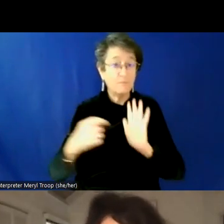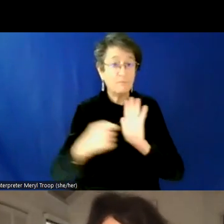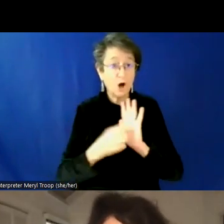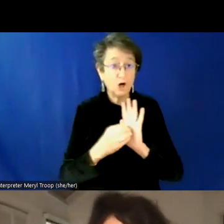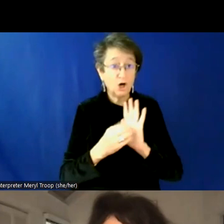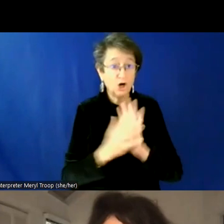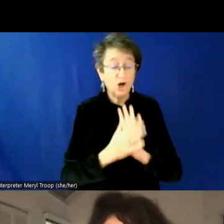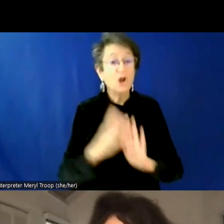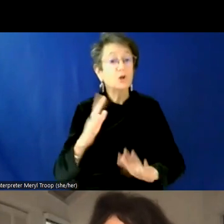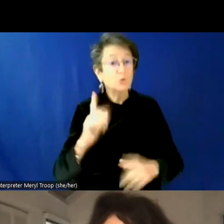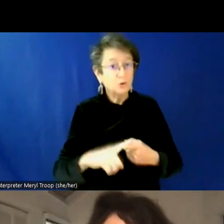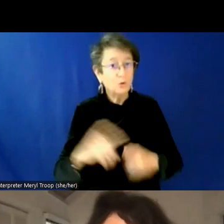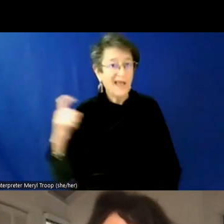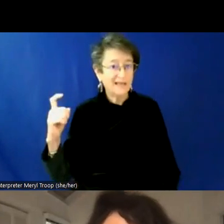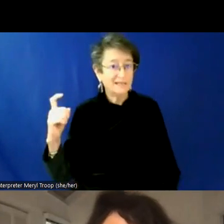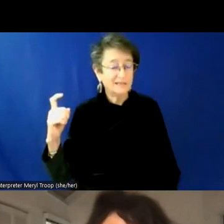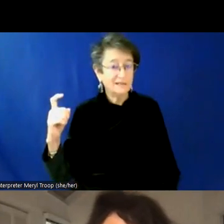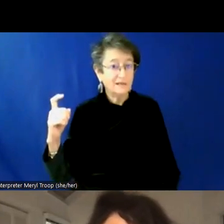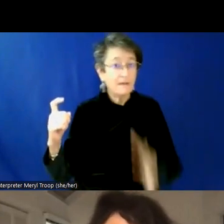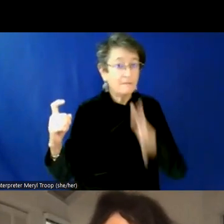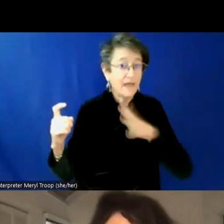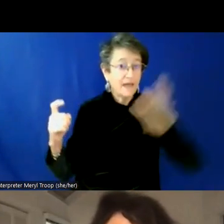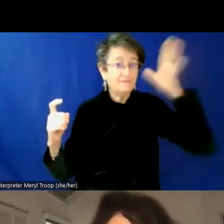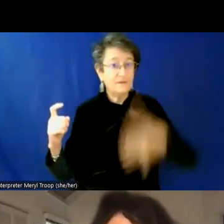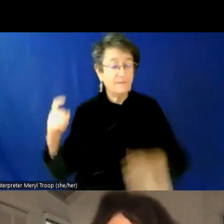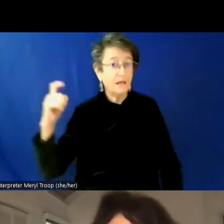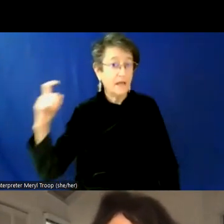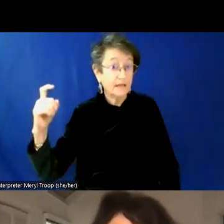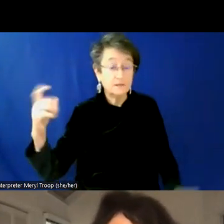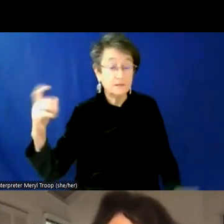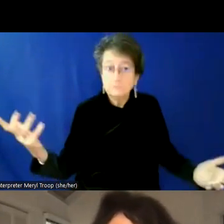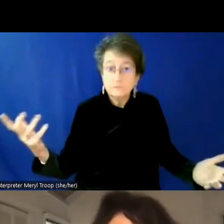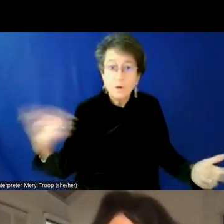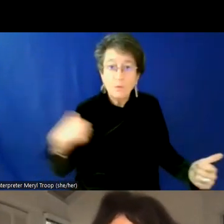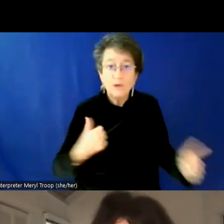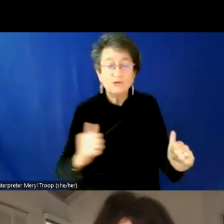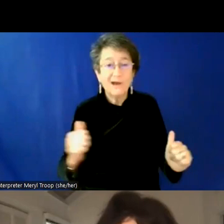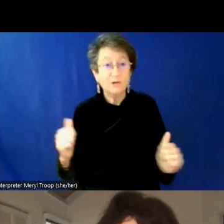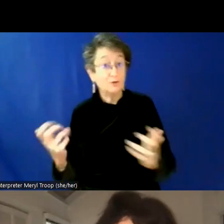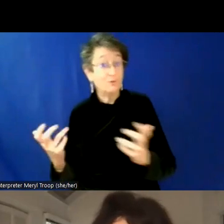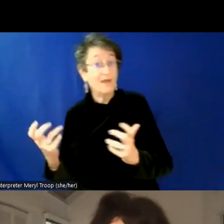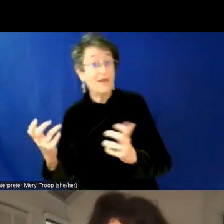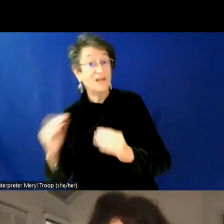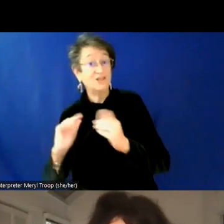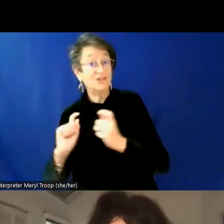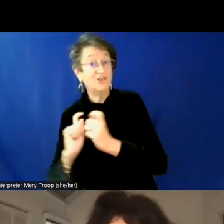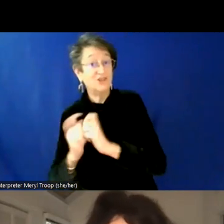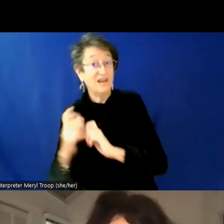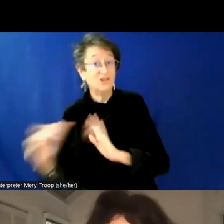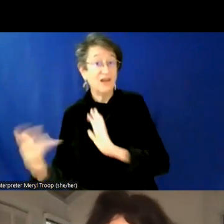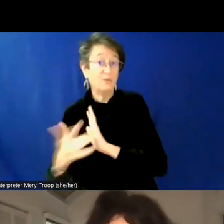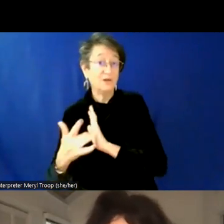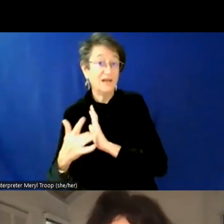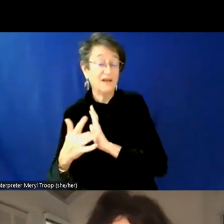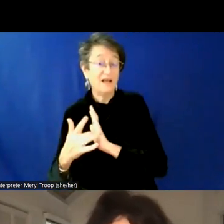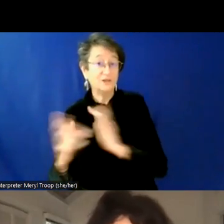database. And so again, we're, we're trying to, to, um, you know, shoehorn the technology into doing what it needs to do. And so that's what we're